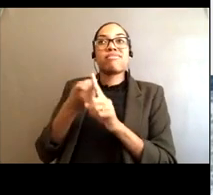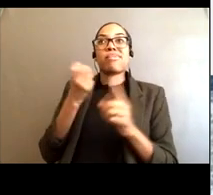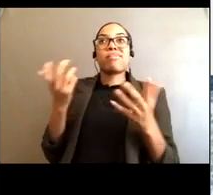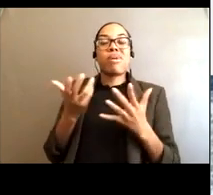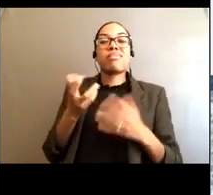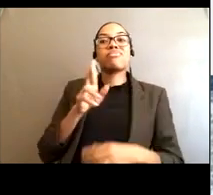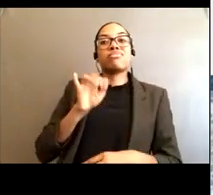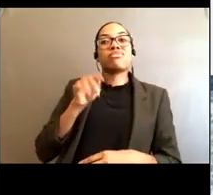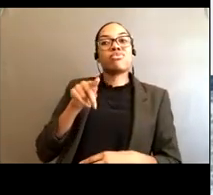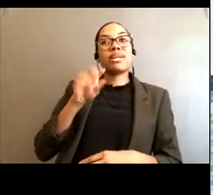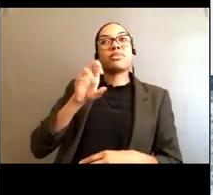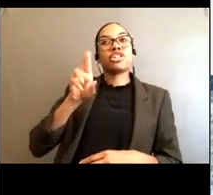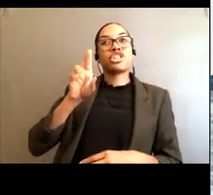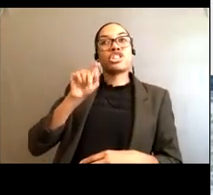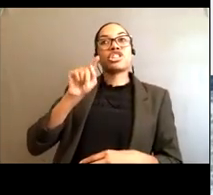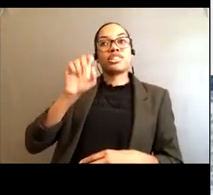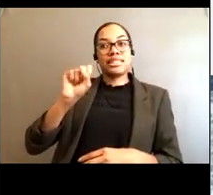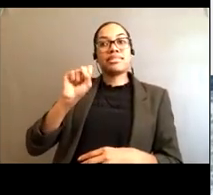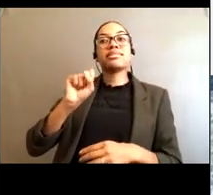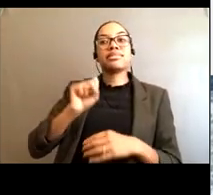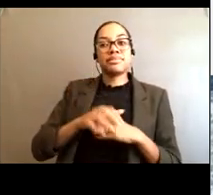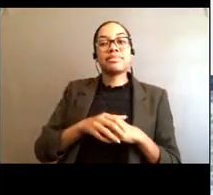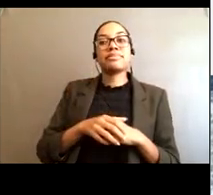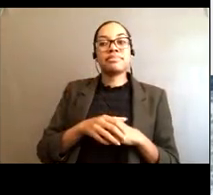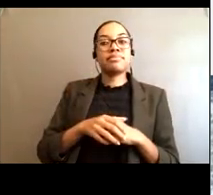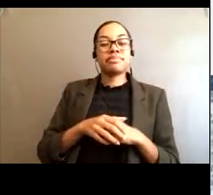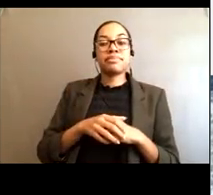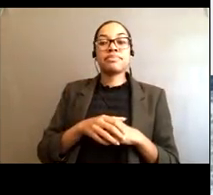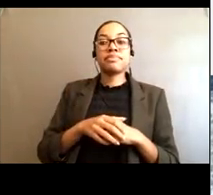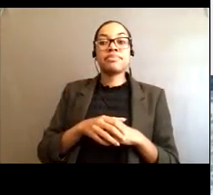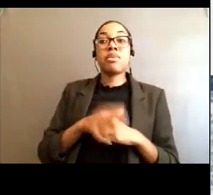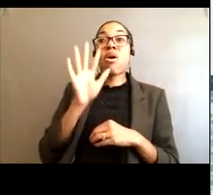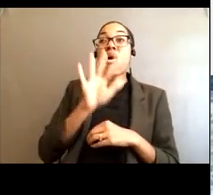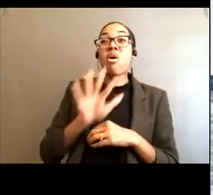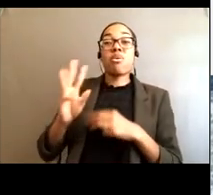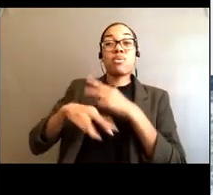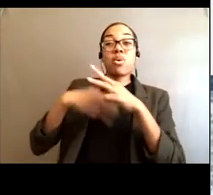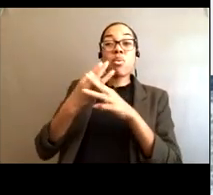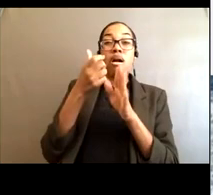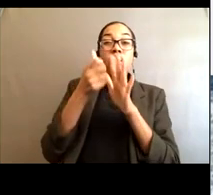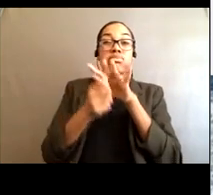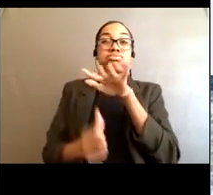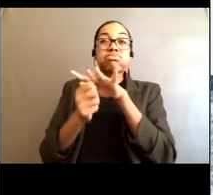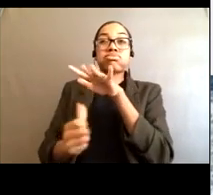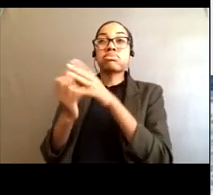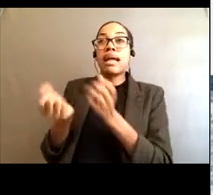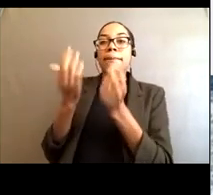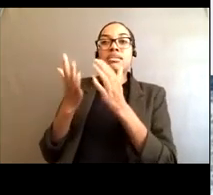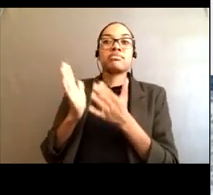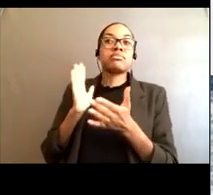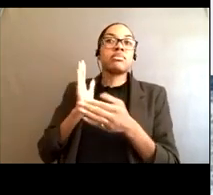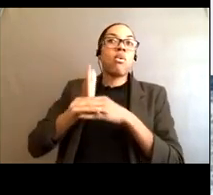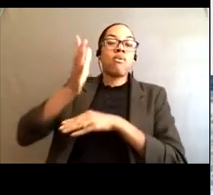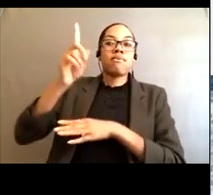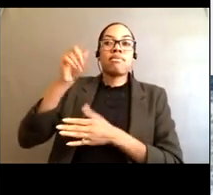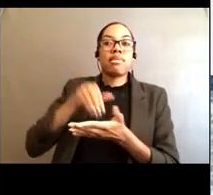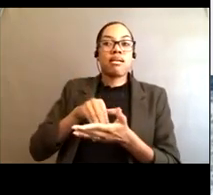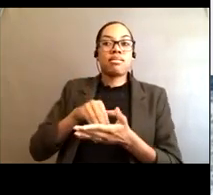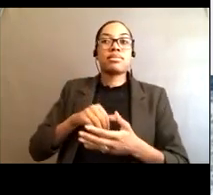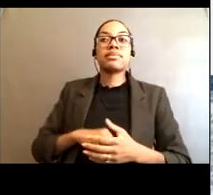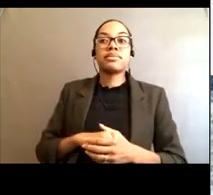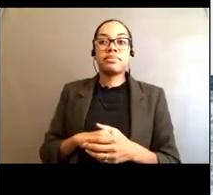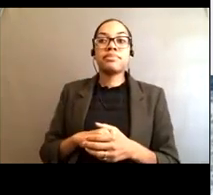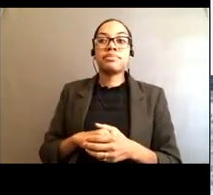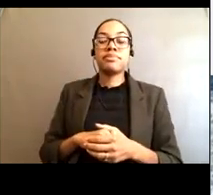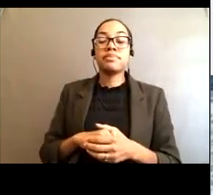around the world. So, we're going to talk about the hazard. We're going to